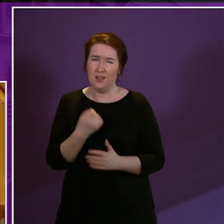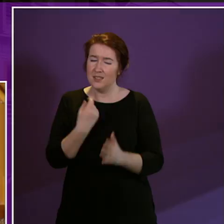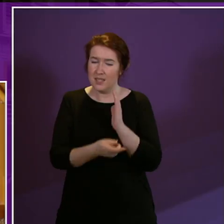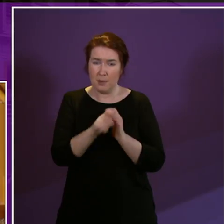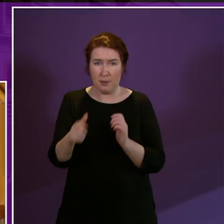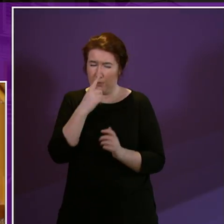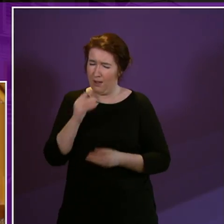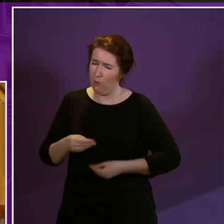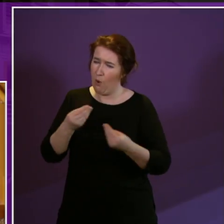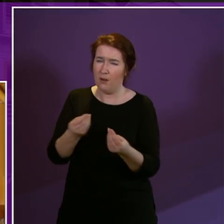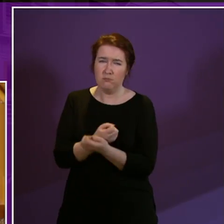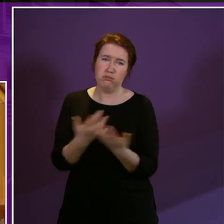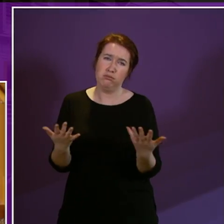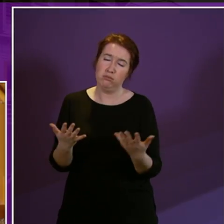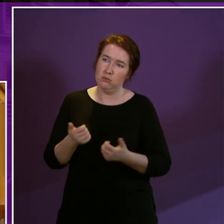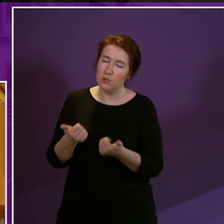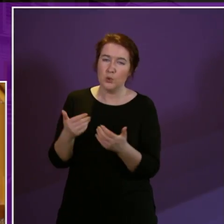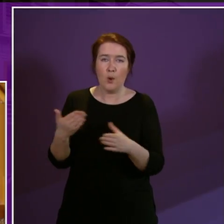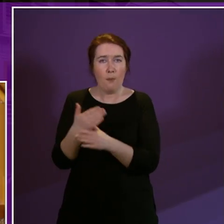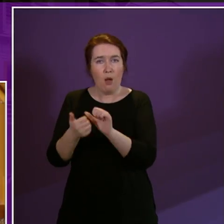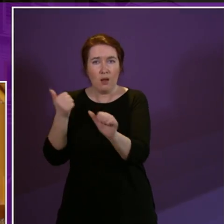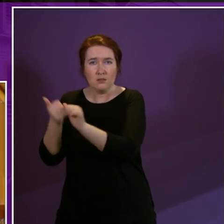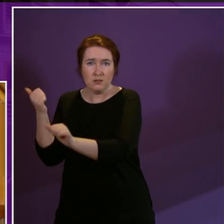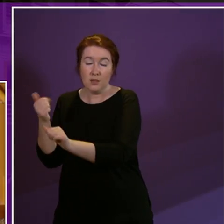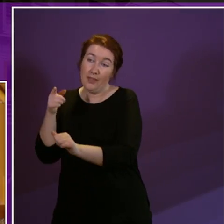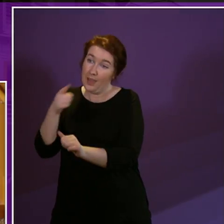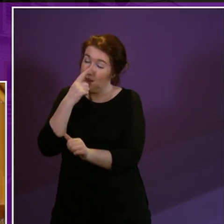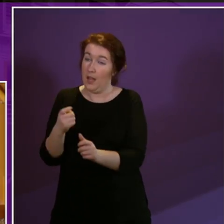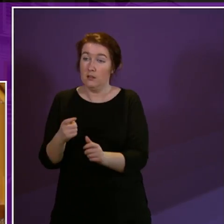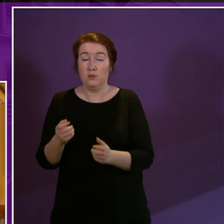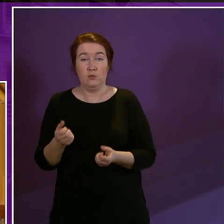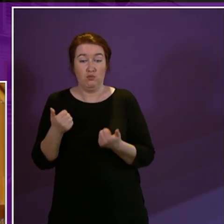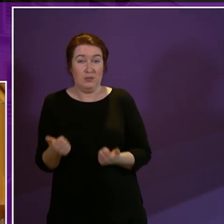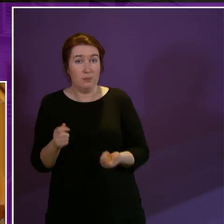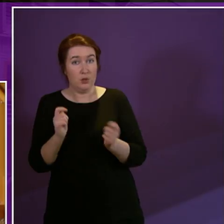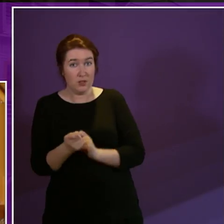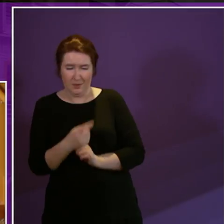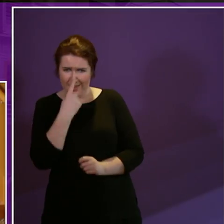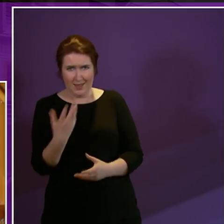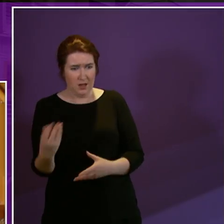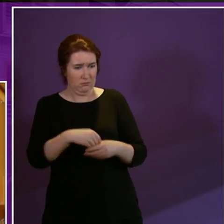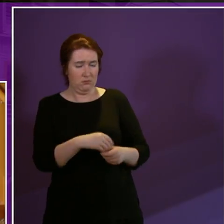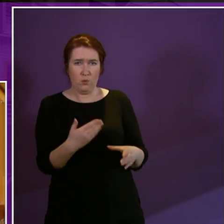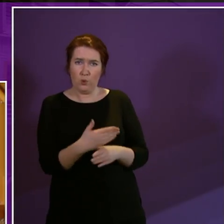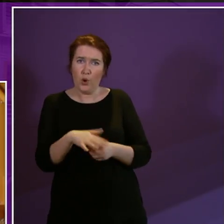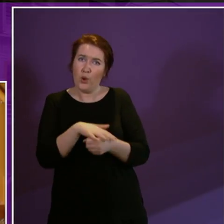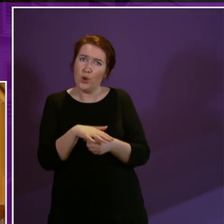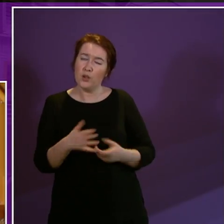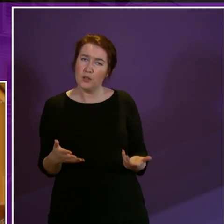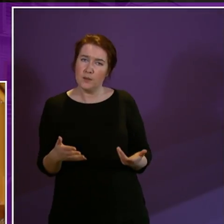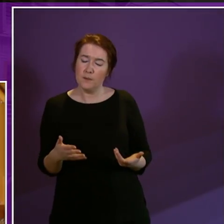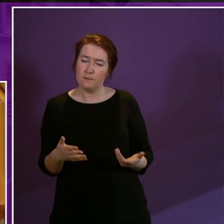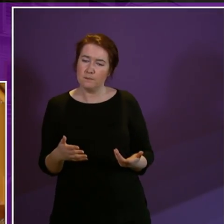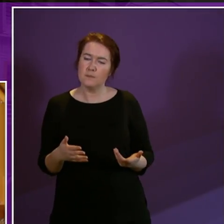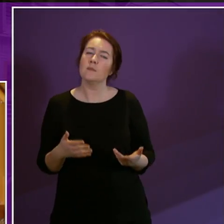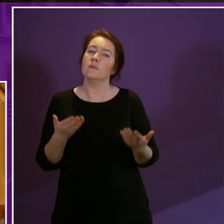much to offer employers and if employers are able to make reasonable adjustments can allow them to join the workforce the fact that disability